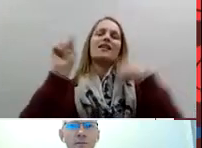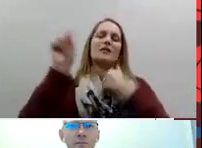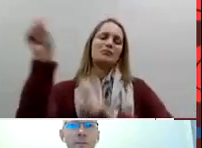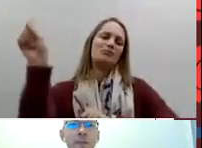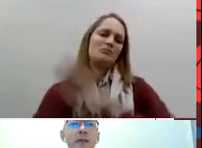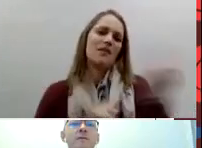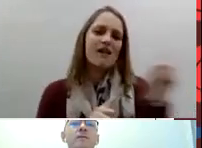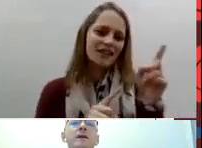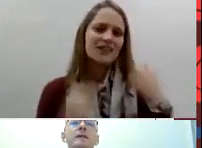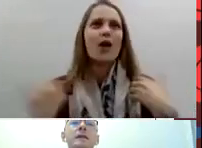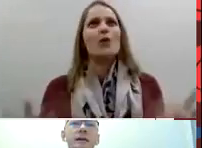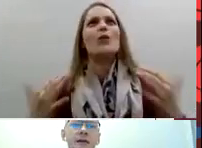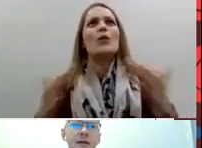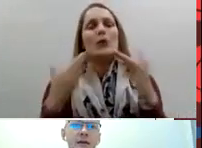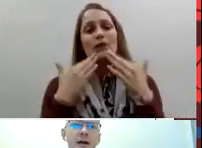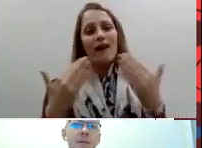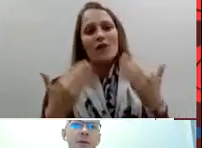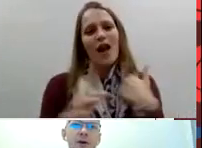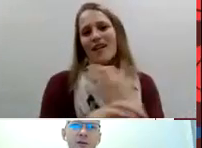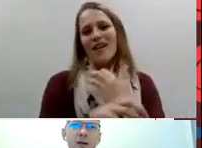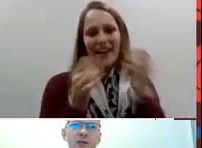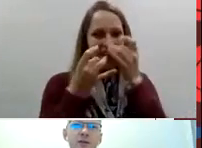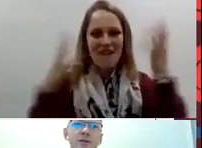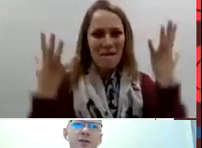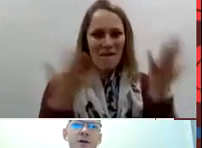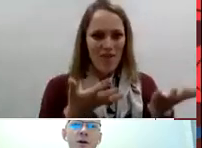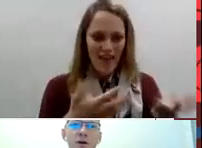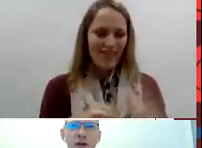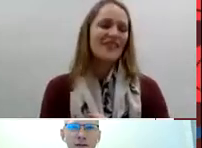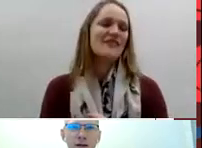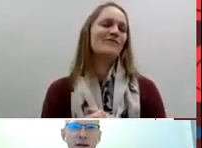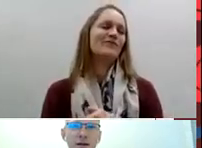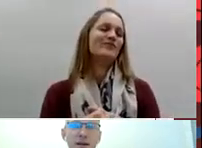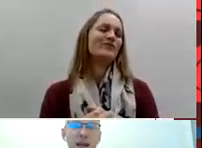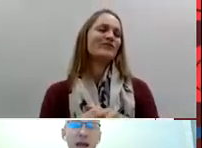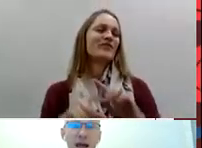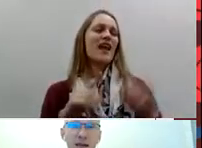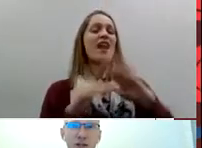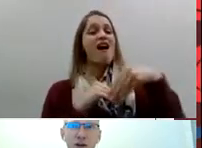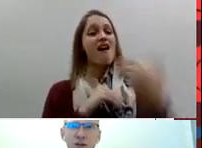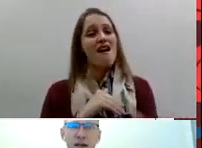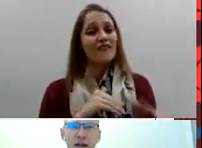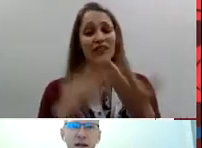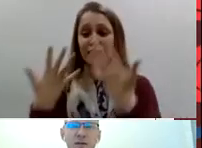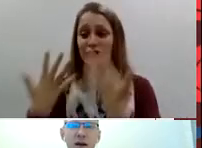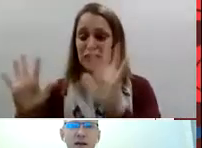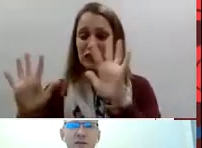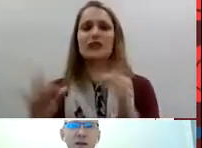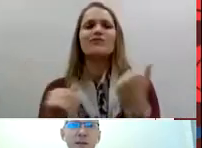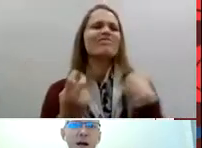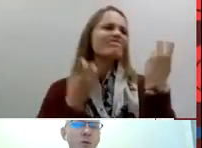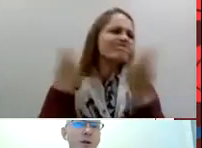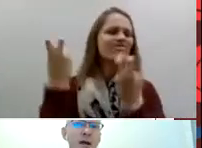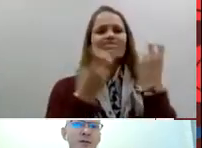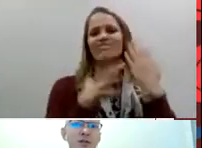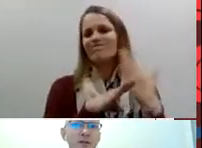-one finally I passed I was so excited and it shows that if I had given